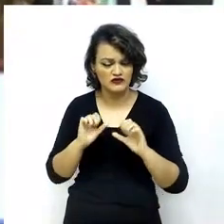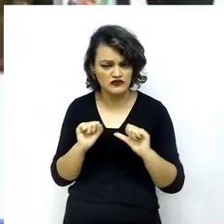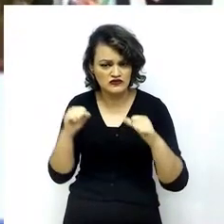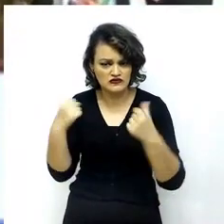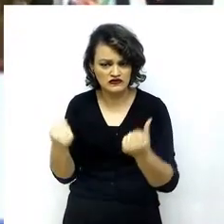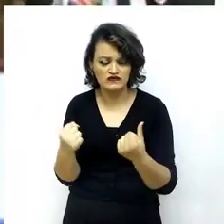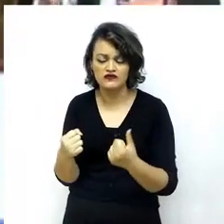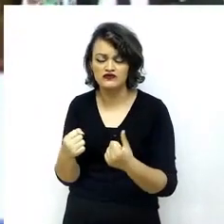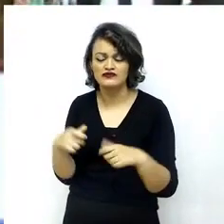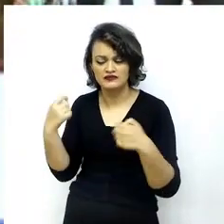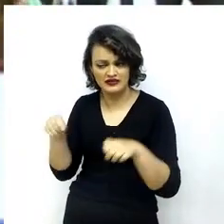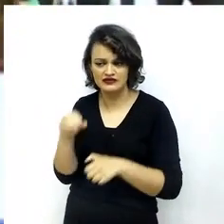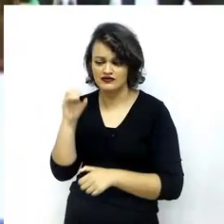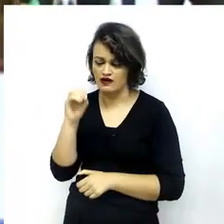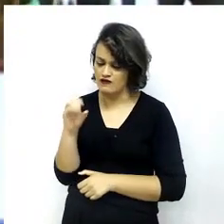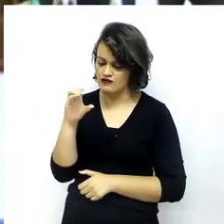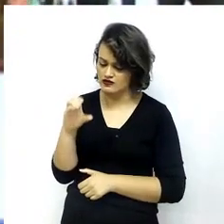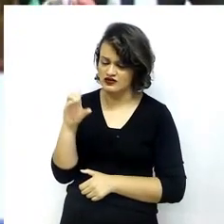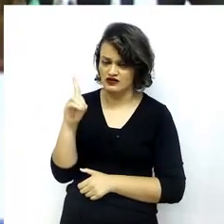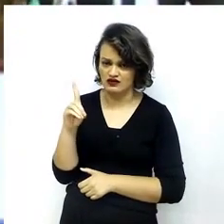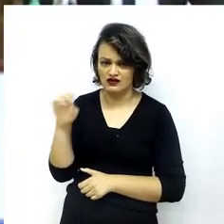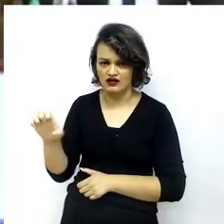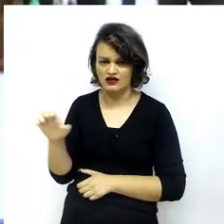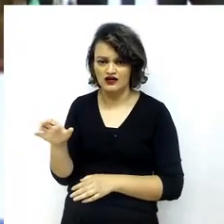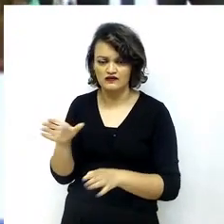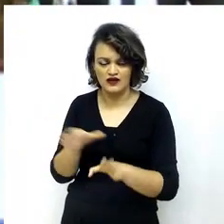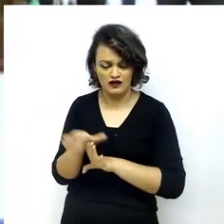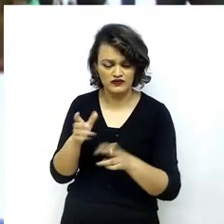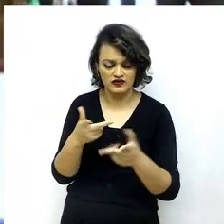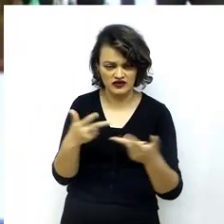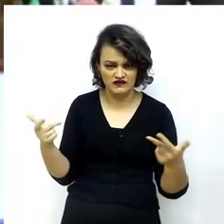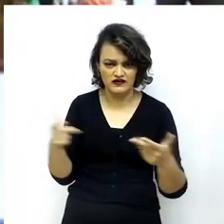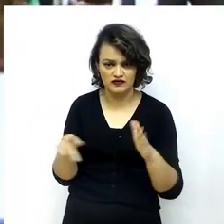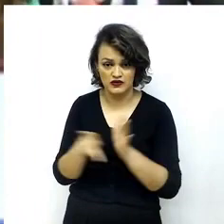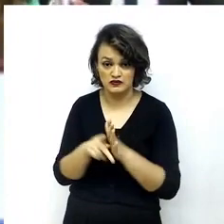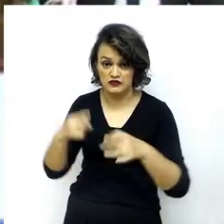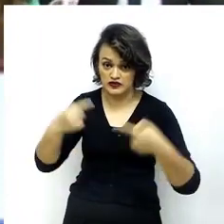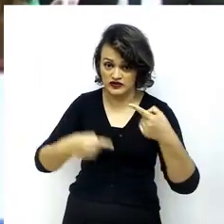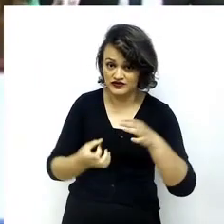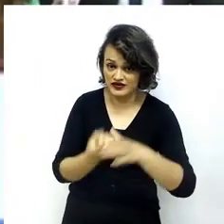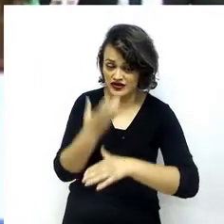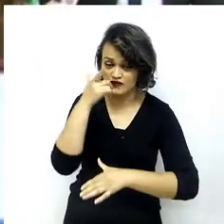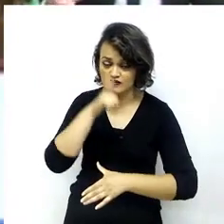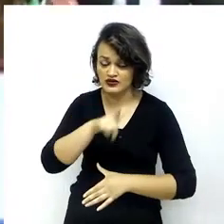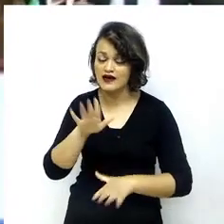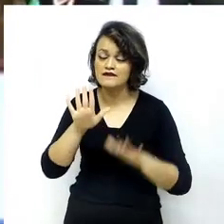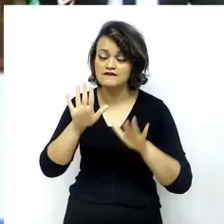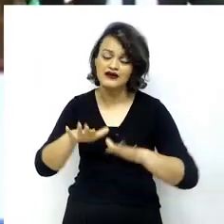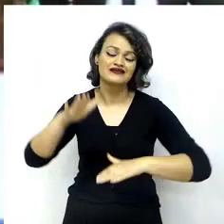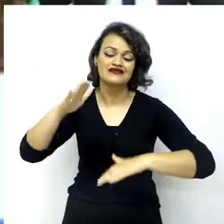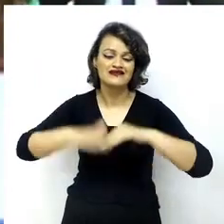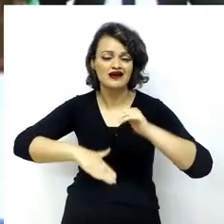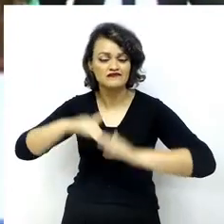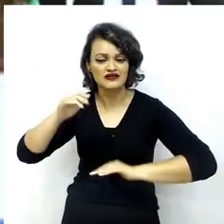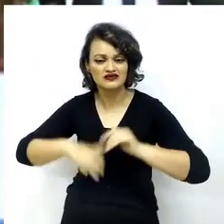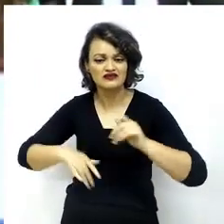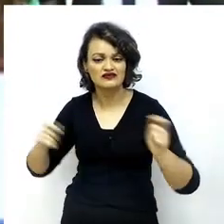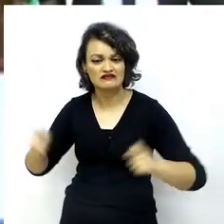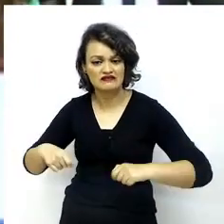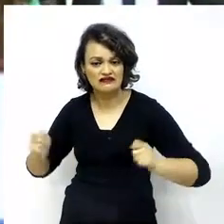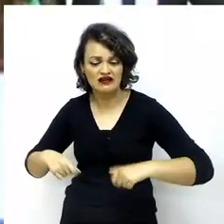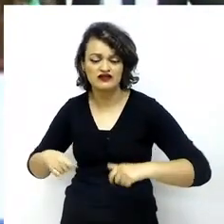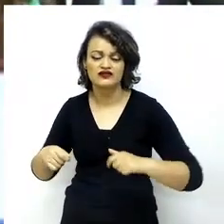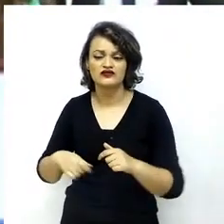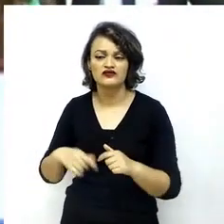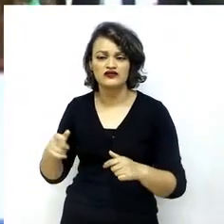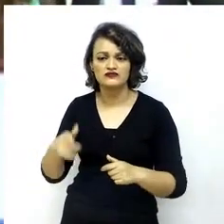OECD to orient our policies, but also our capacity to contribute to the